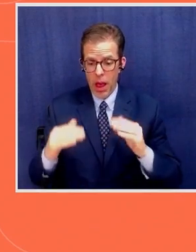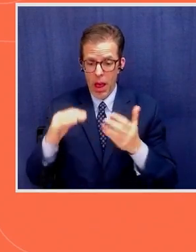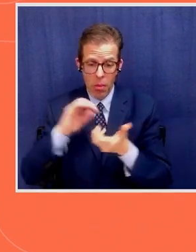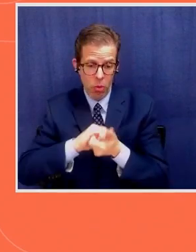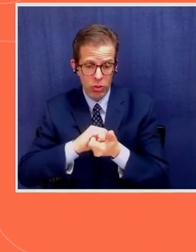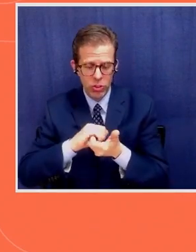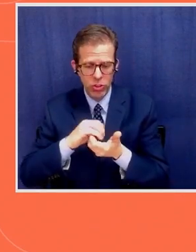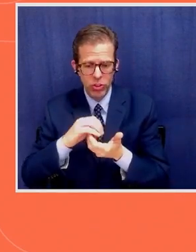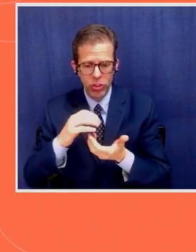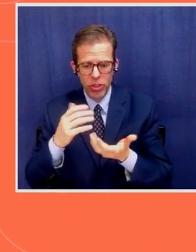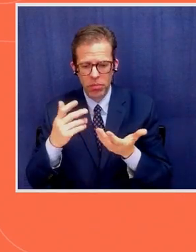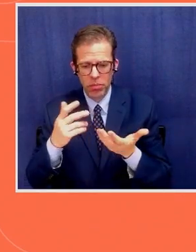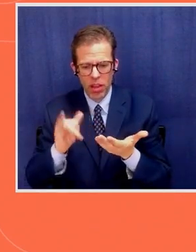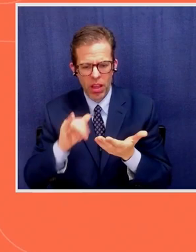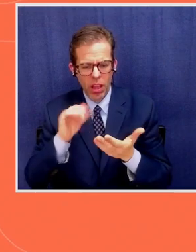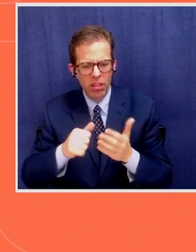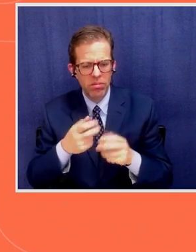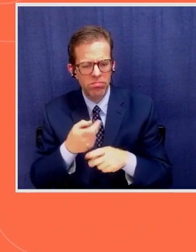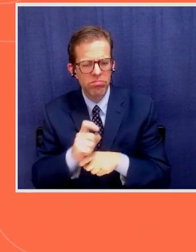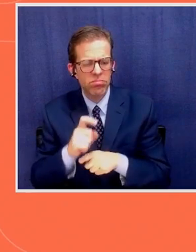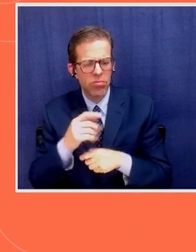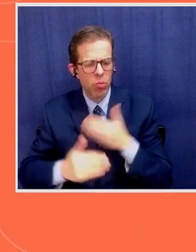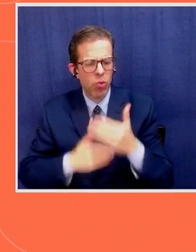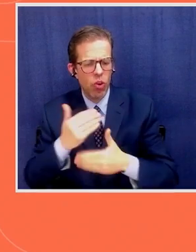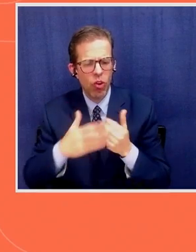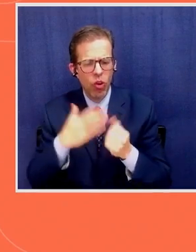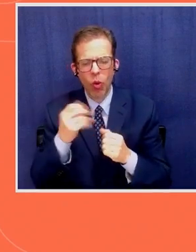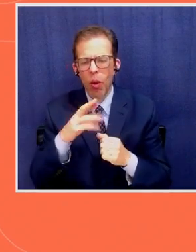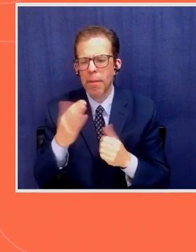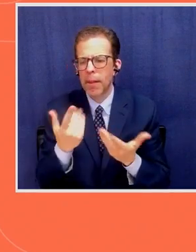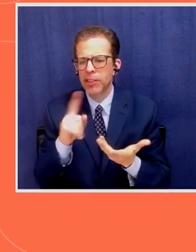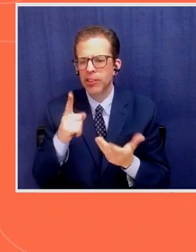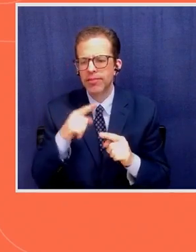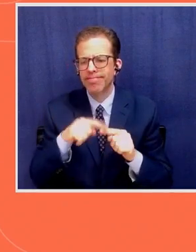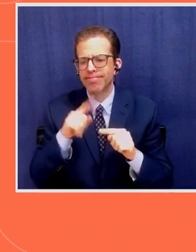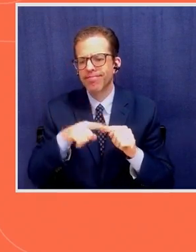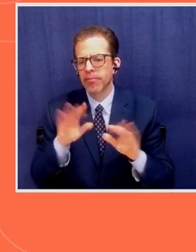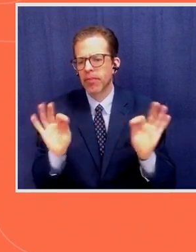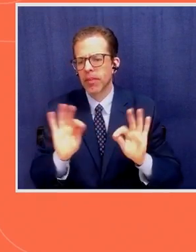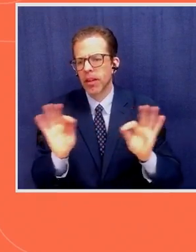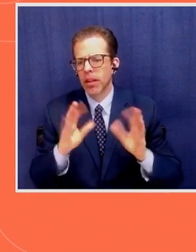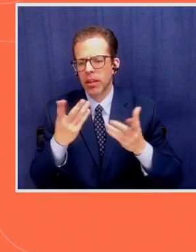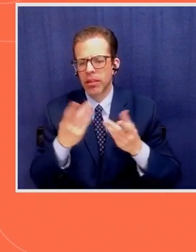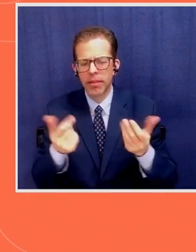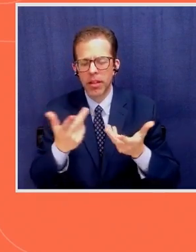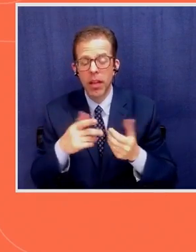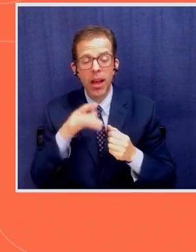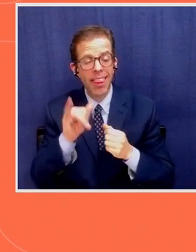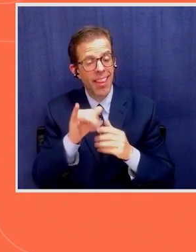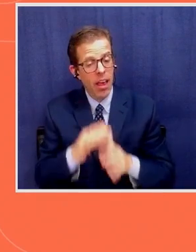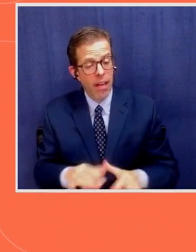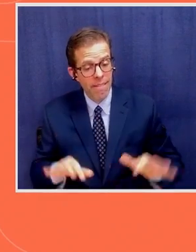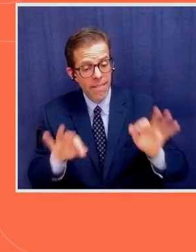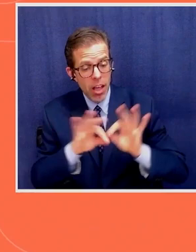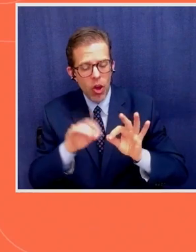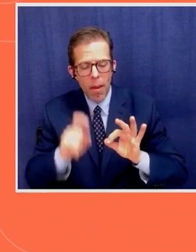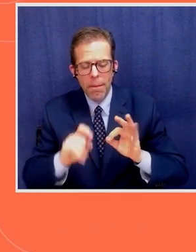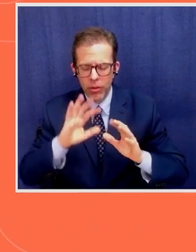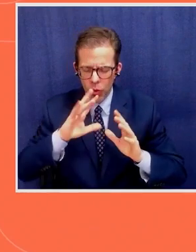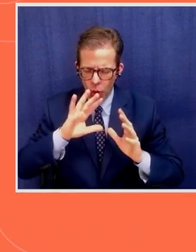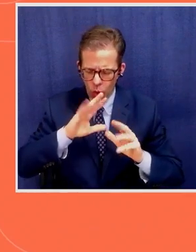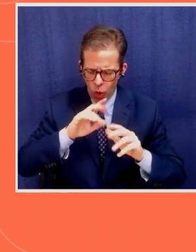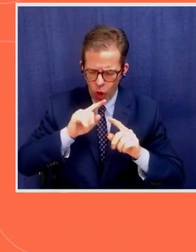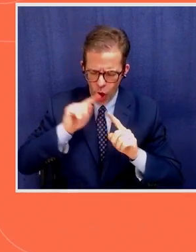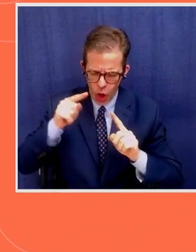a blip on the screen and not something that continues in perpetuity. And that value has to go all the way back down to the small scale fisher